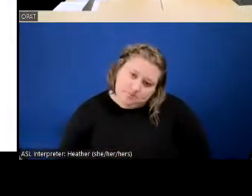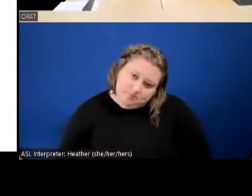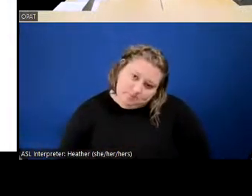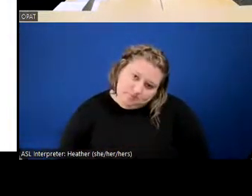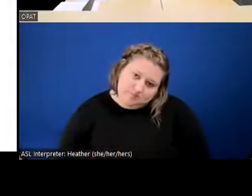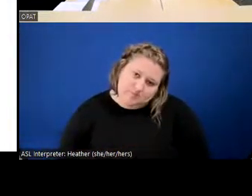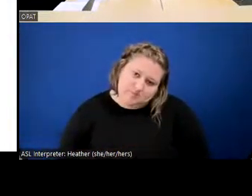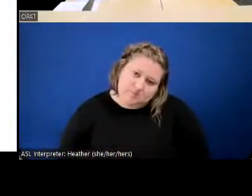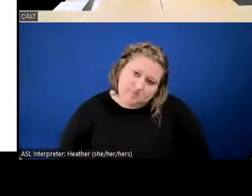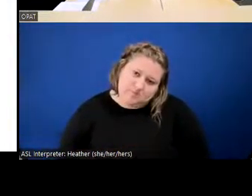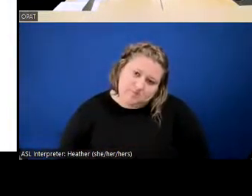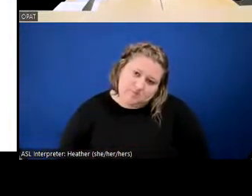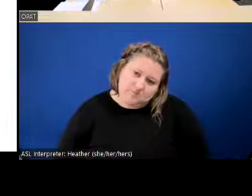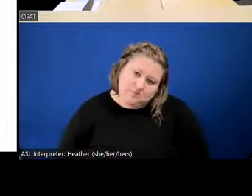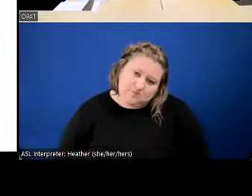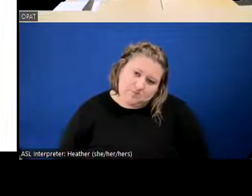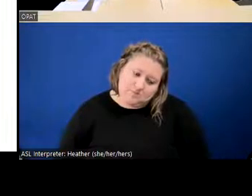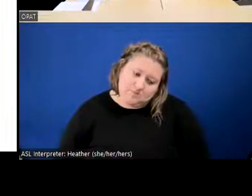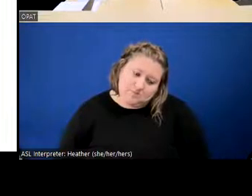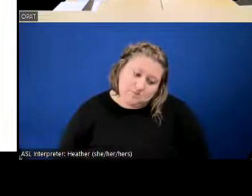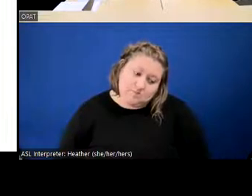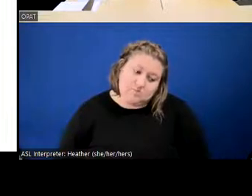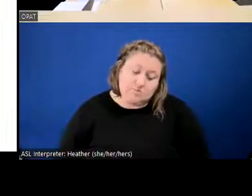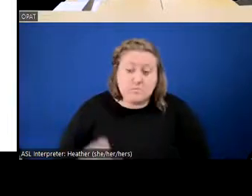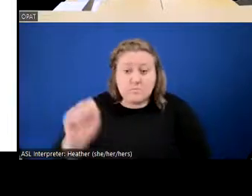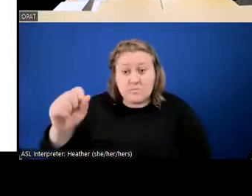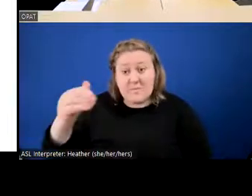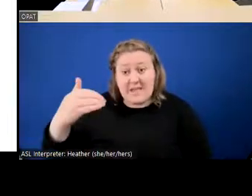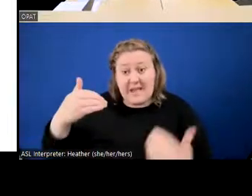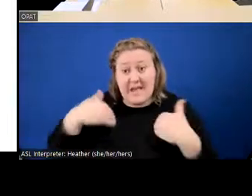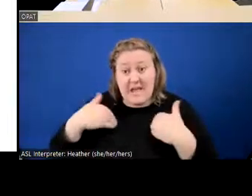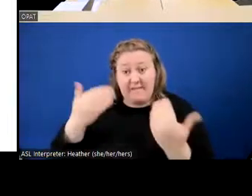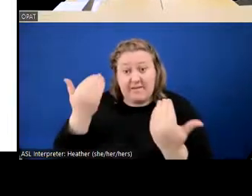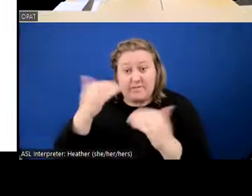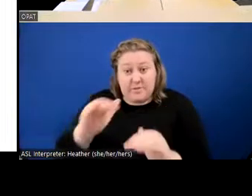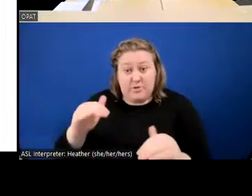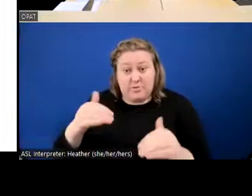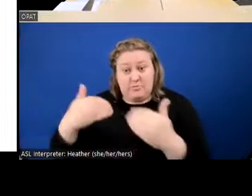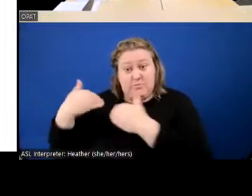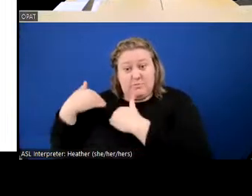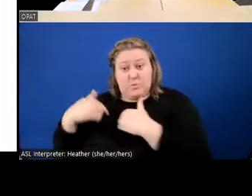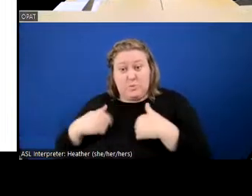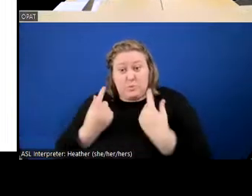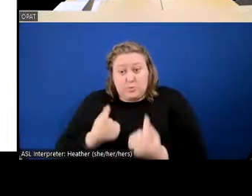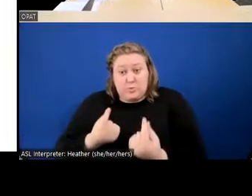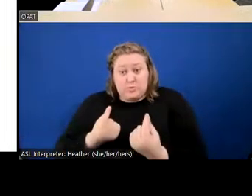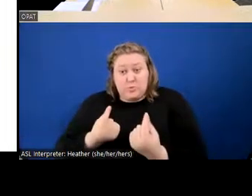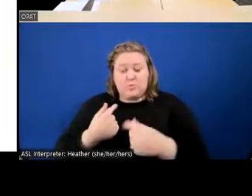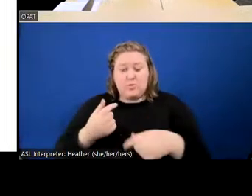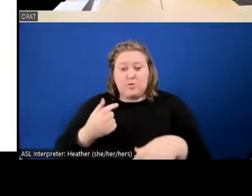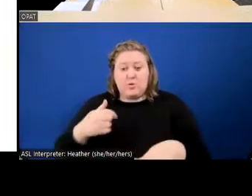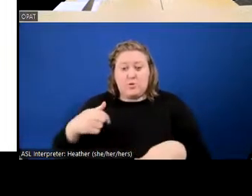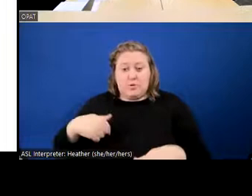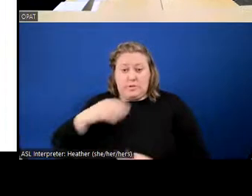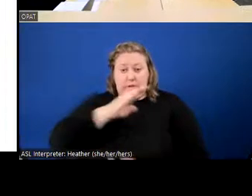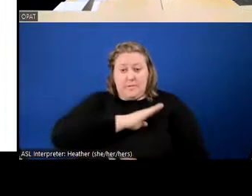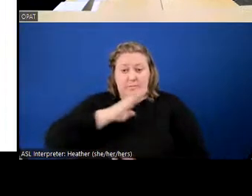there are limitations on what we can do as a board of the commission,